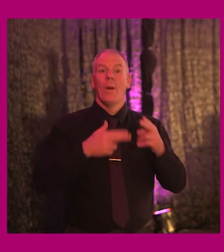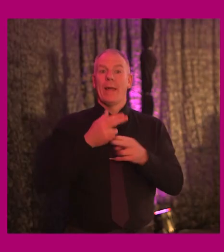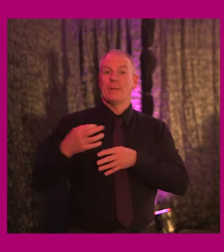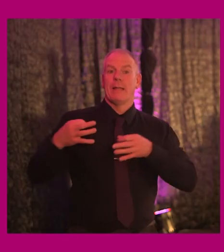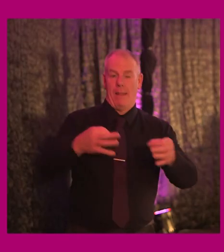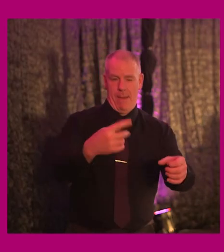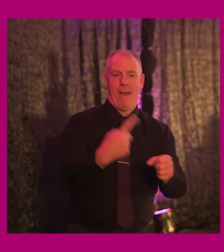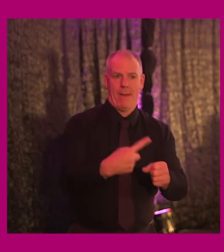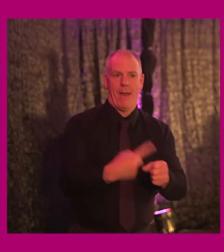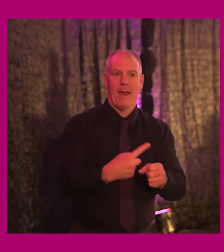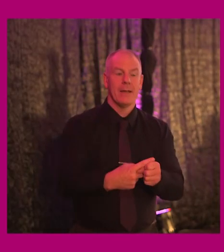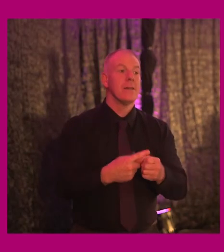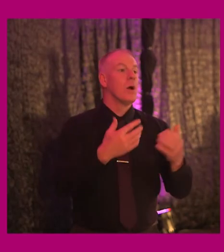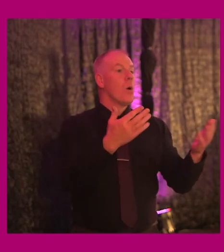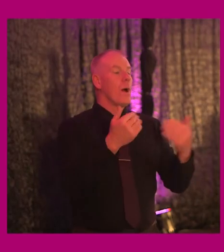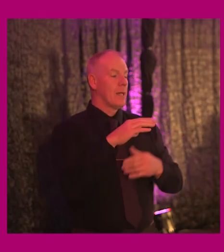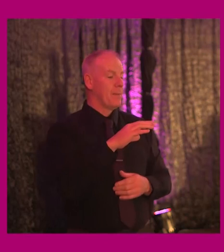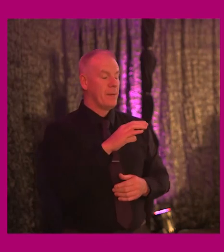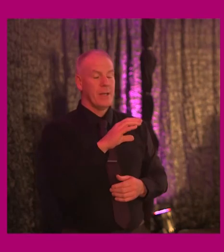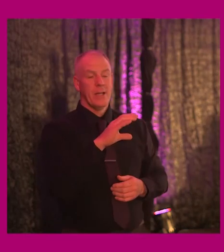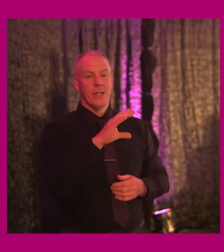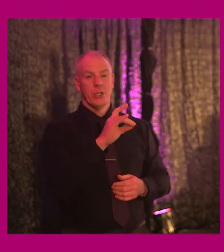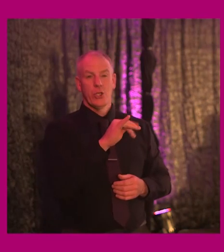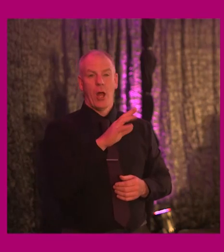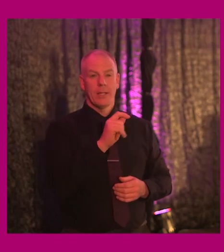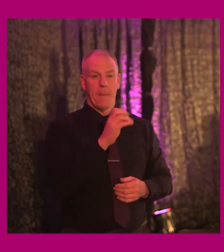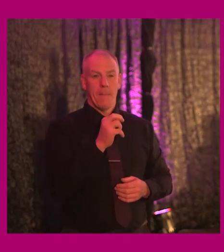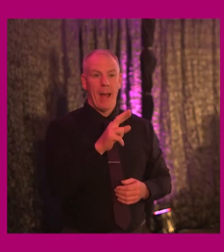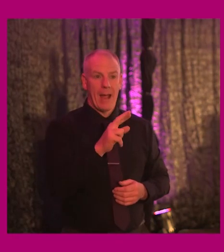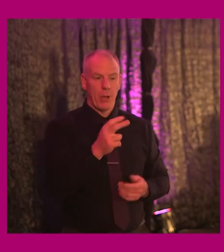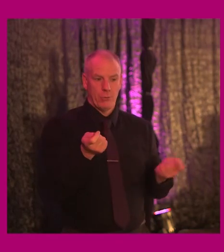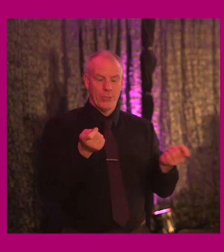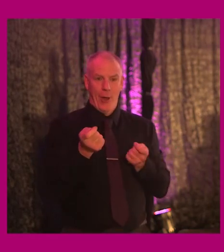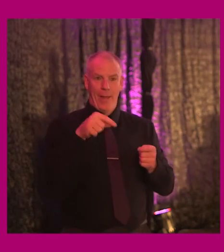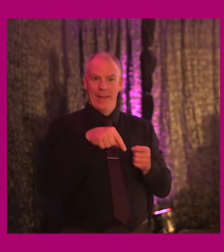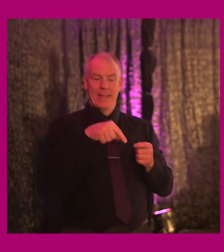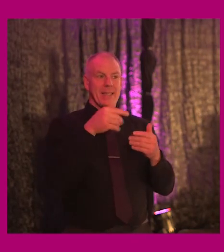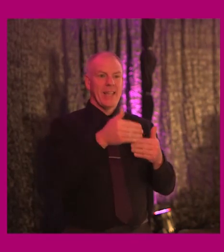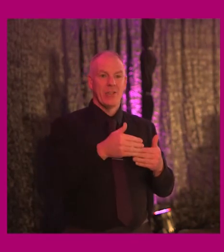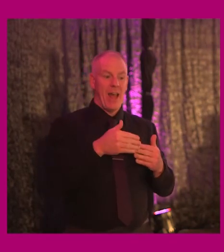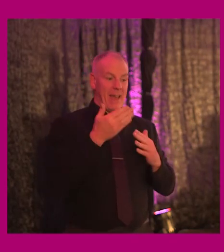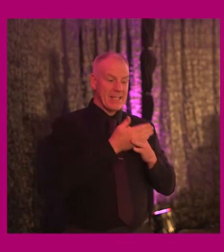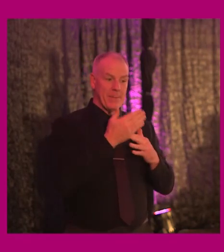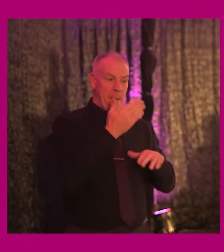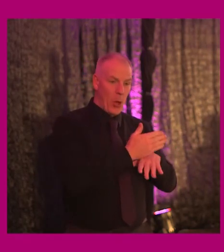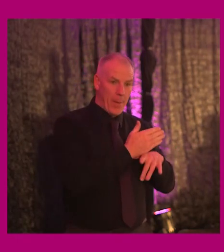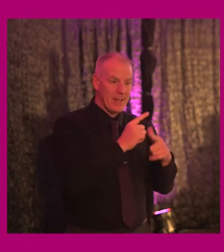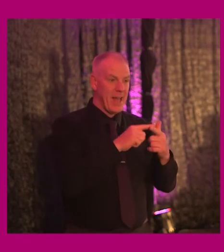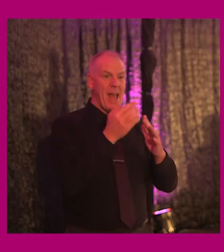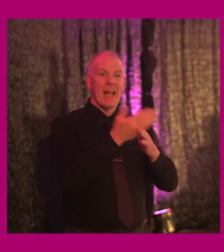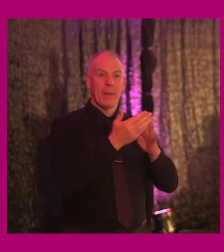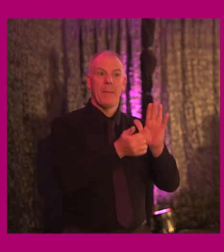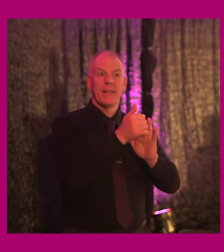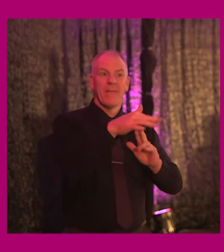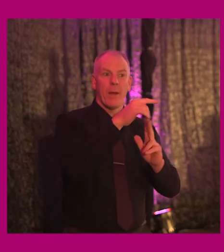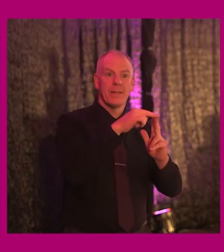I'm going to welcome Charlotte Barker to chair this final session. We've had accessibility in employment, we've had accessibility in the built environment, and